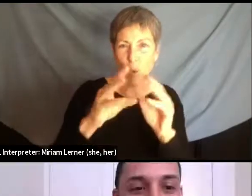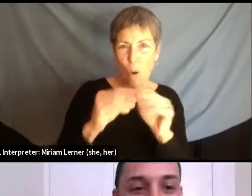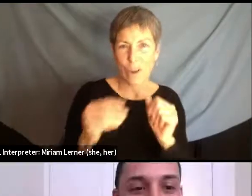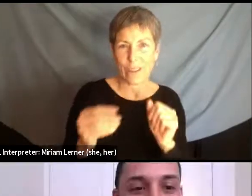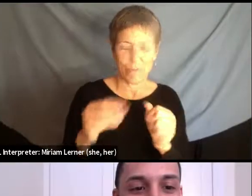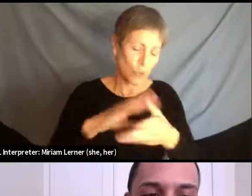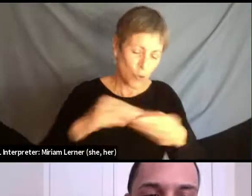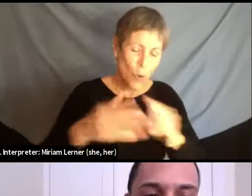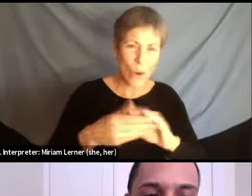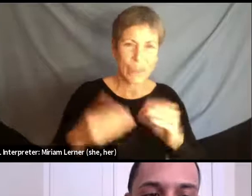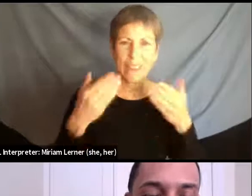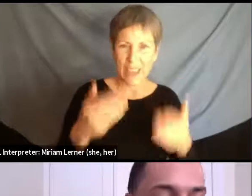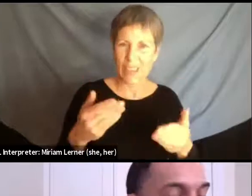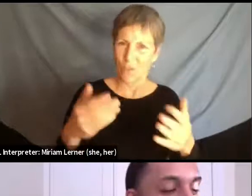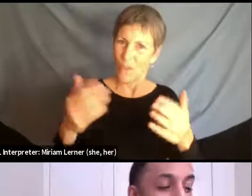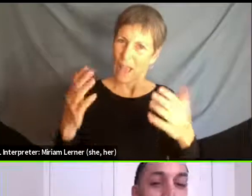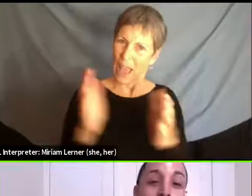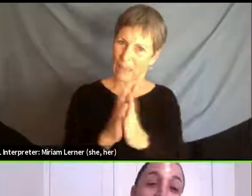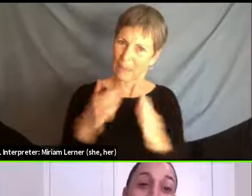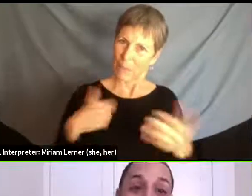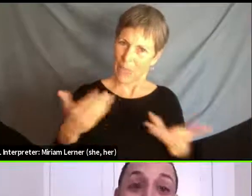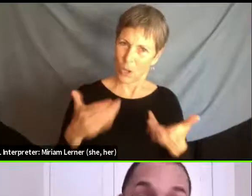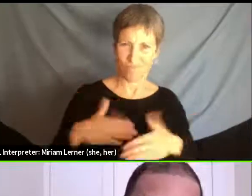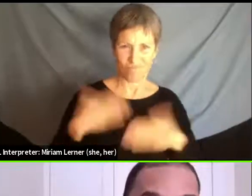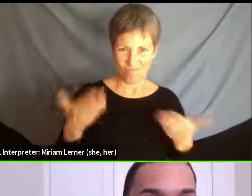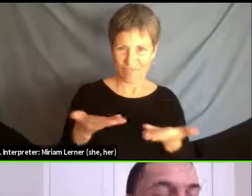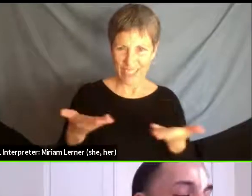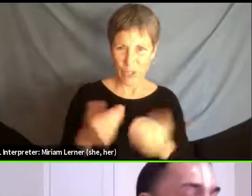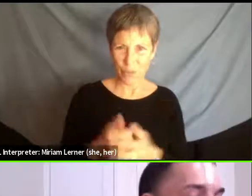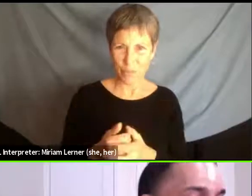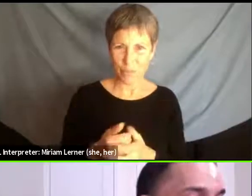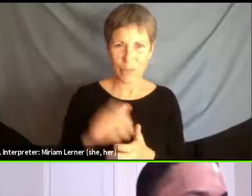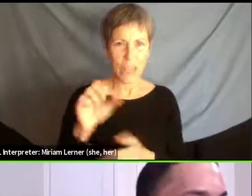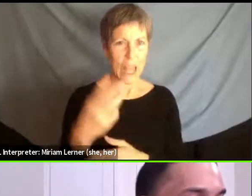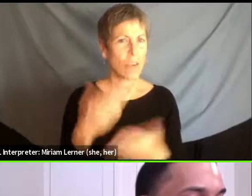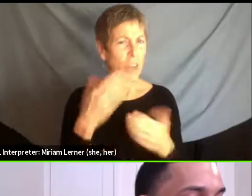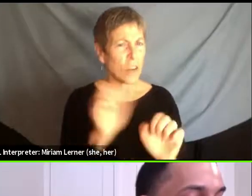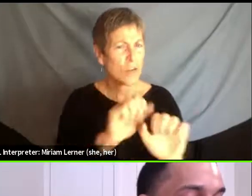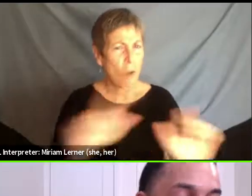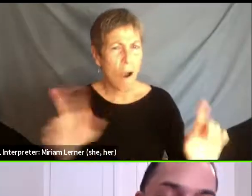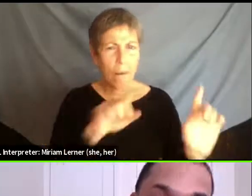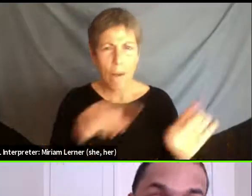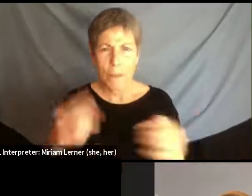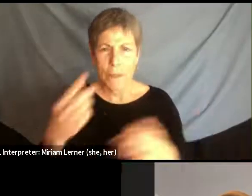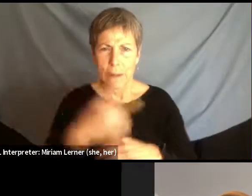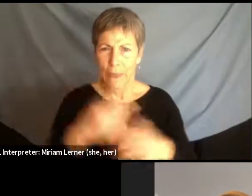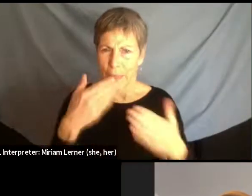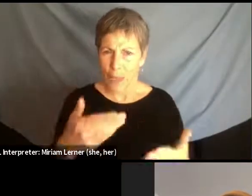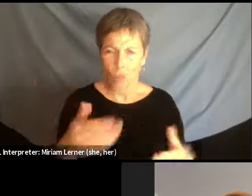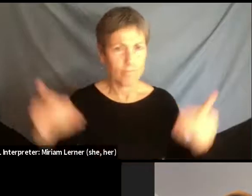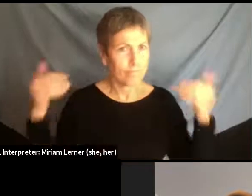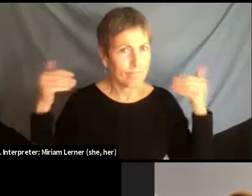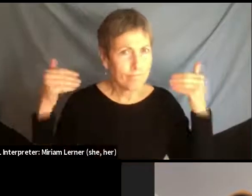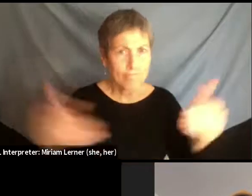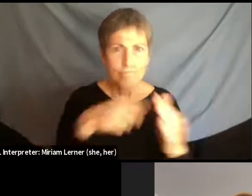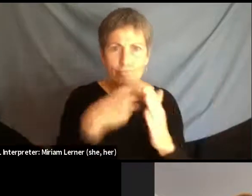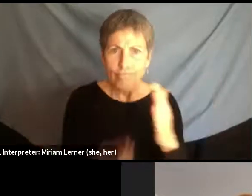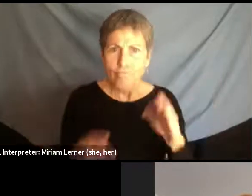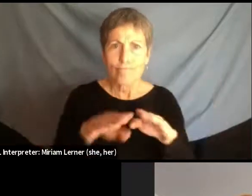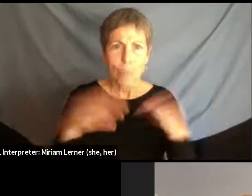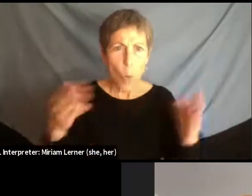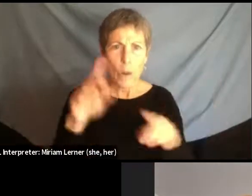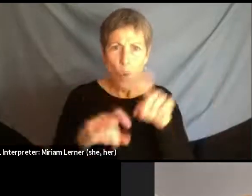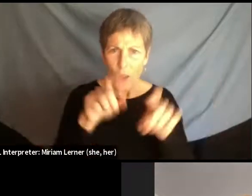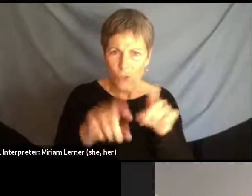pleasure to be here. Okay. Thanks to all the panelists for being here. Thank you so much. All right. Let's go straight into open questions. This is